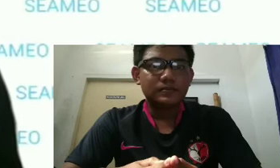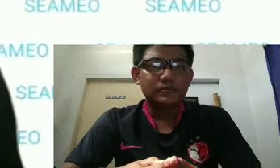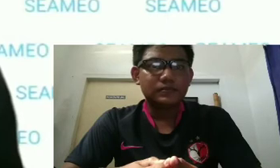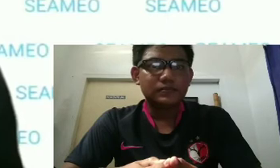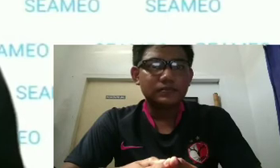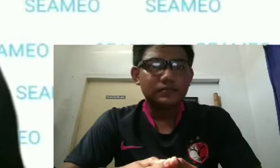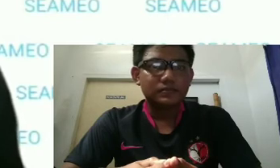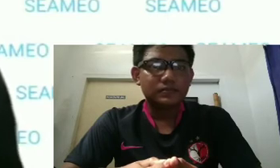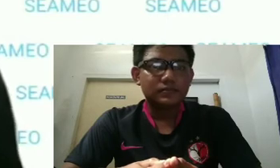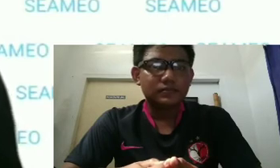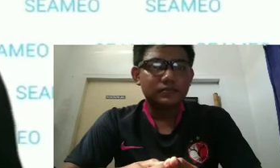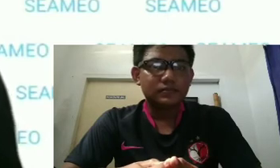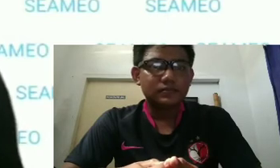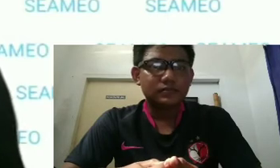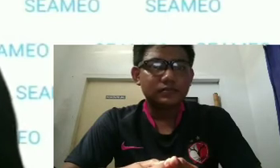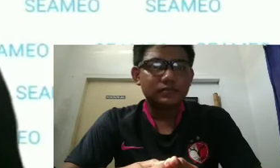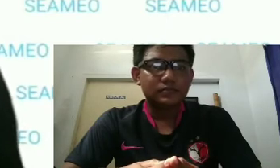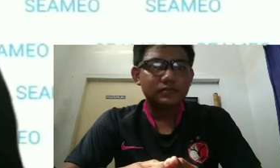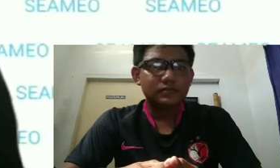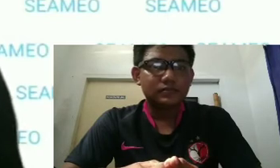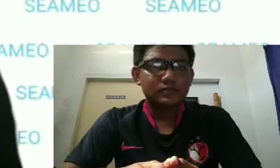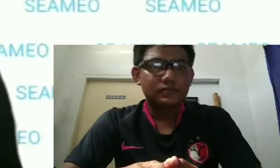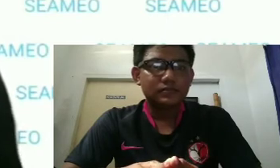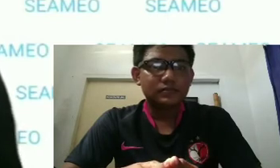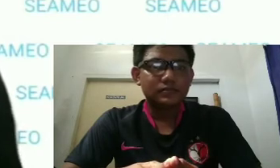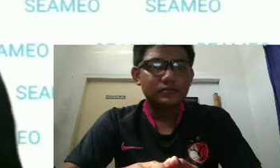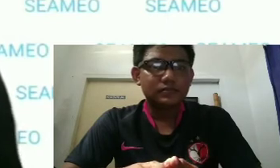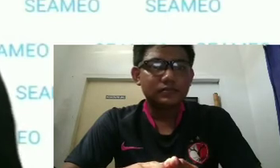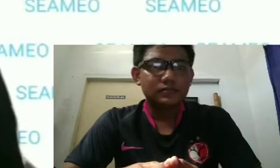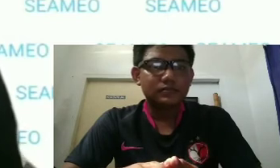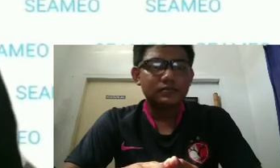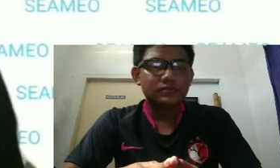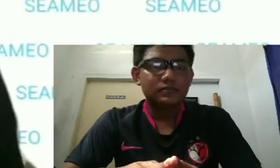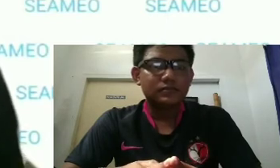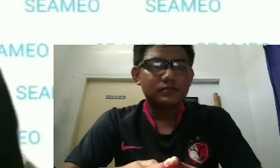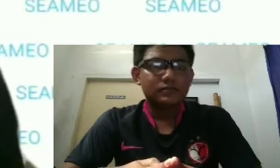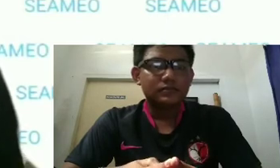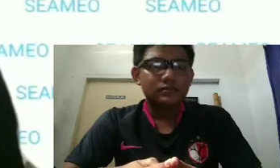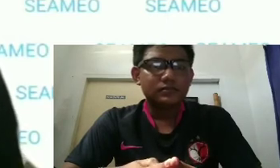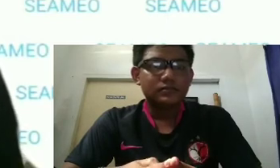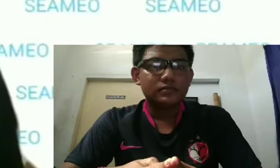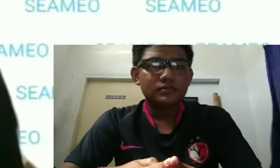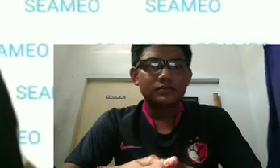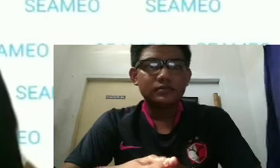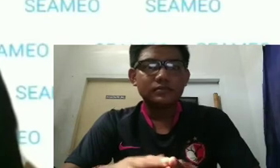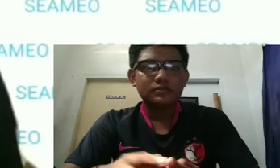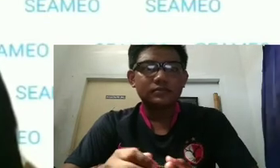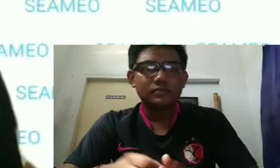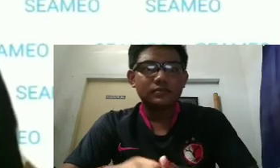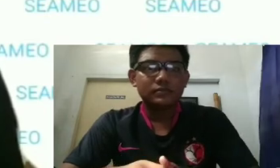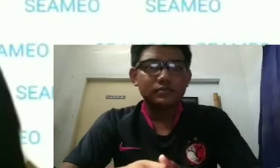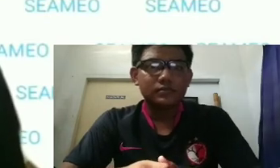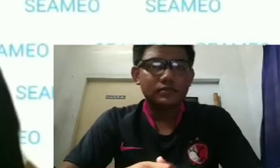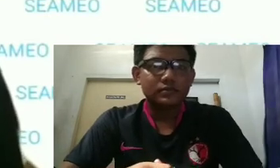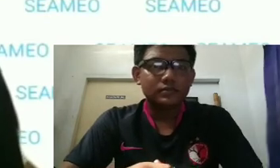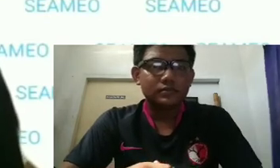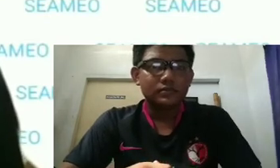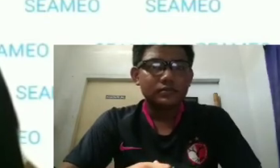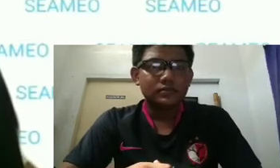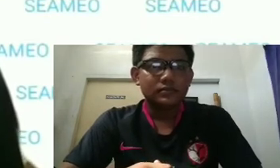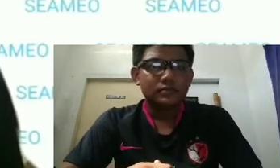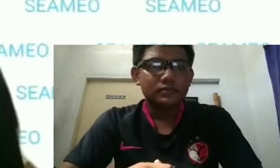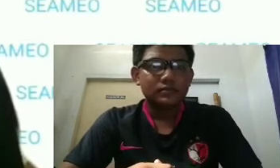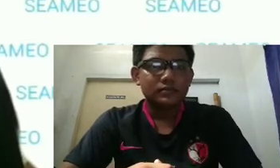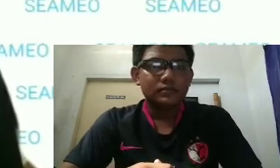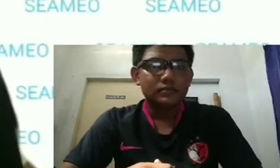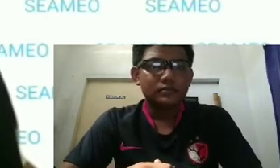students from among our network in various topics such as new style of teaching and learning approaches, innovation in